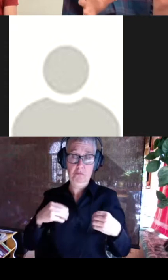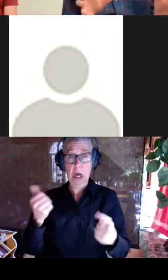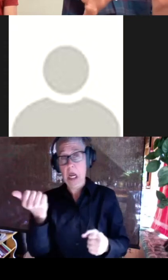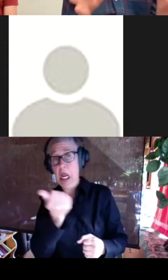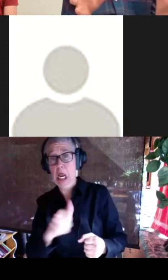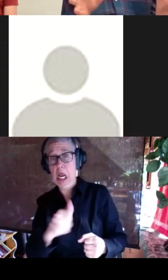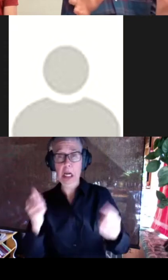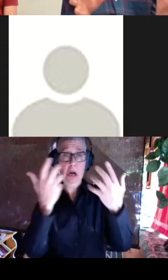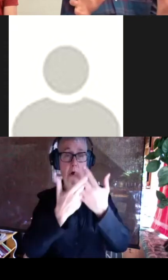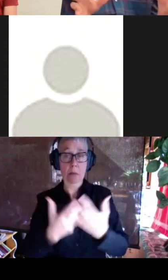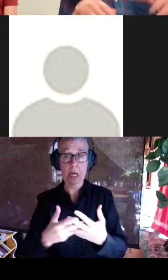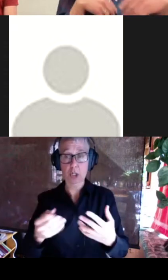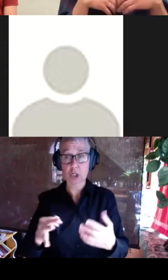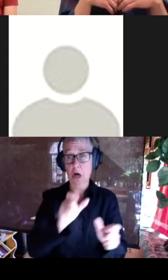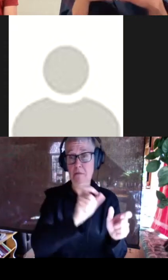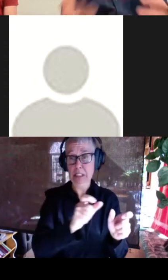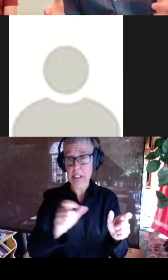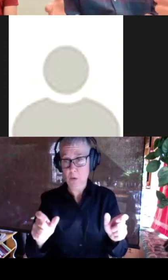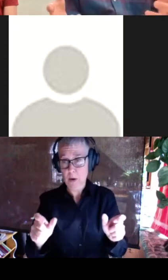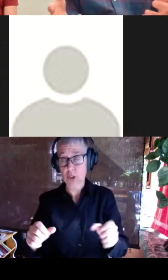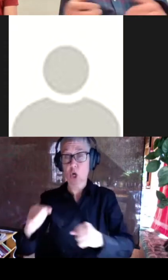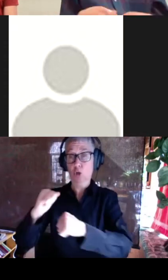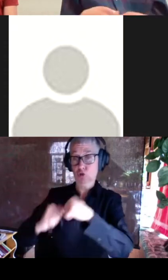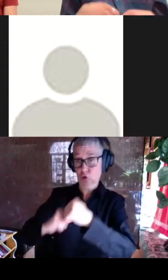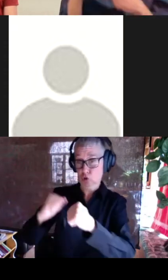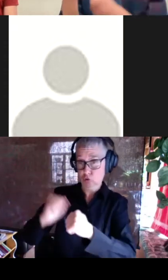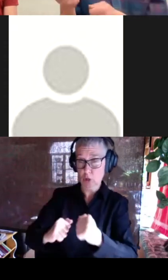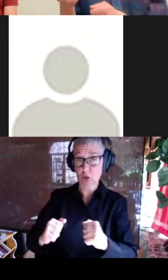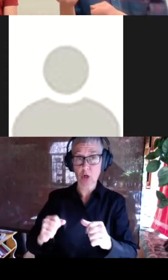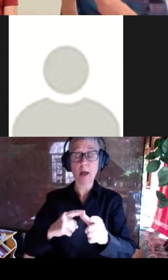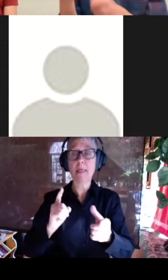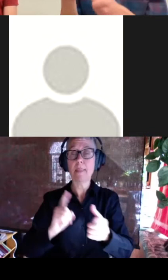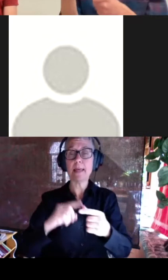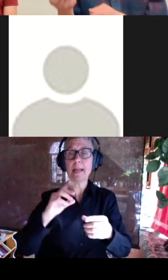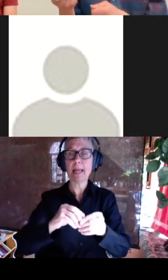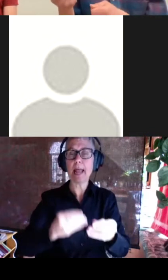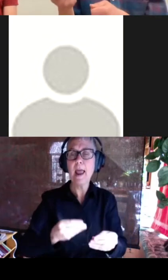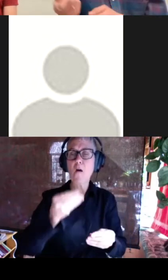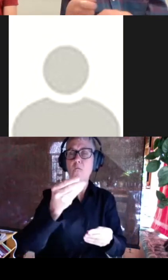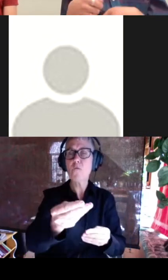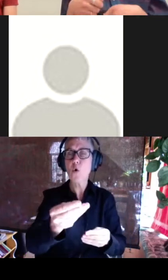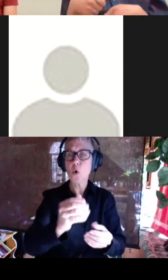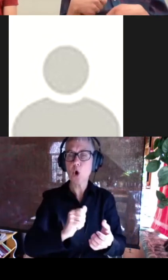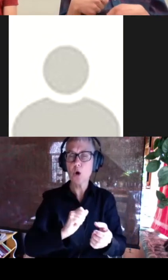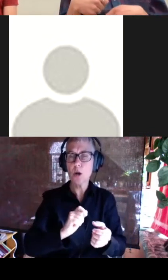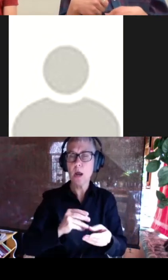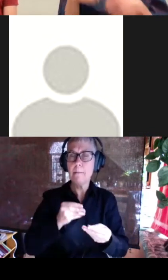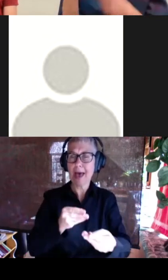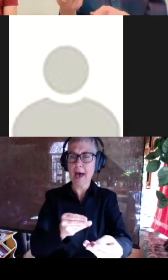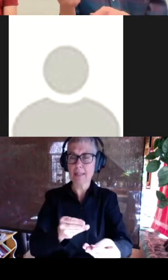sequence and structure and then in a forward pass kind of produce a sequence and structure that is